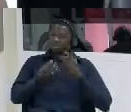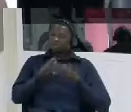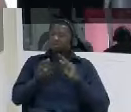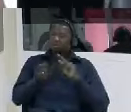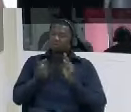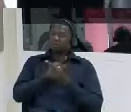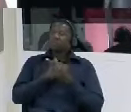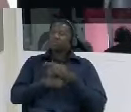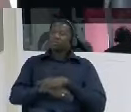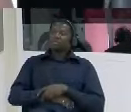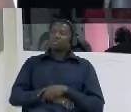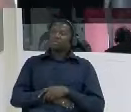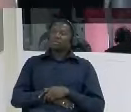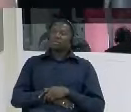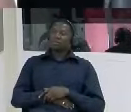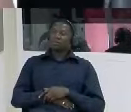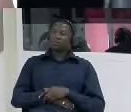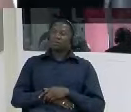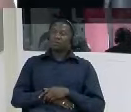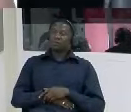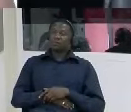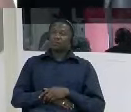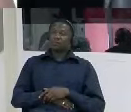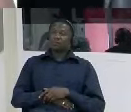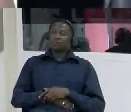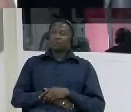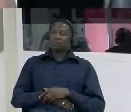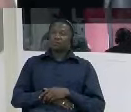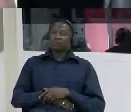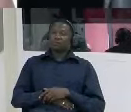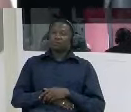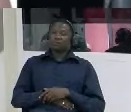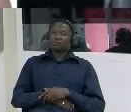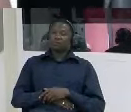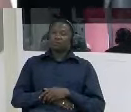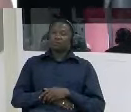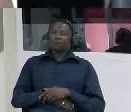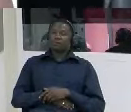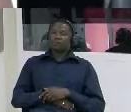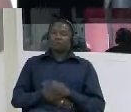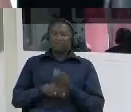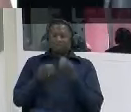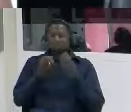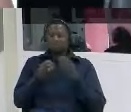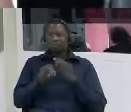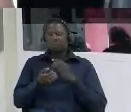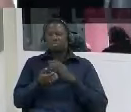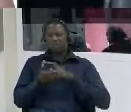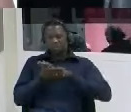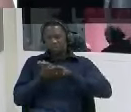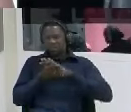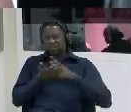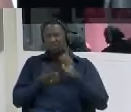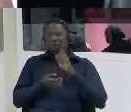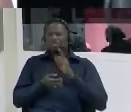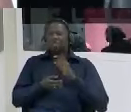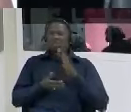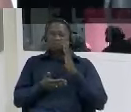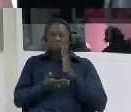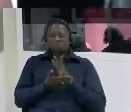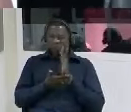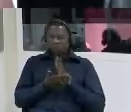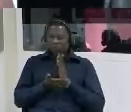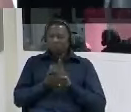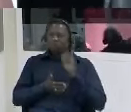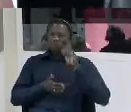can you please just clarify that for us can you just give us further details about exactly what is wrong